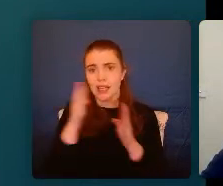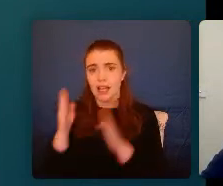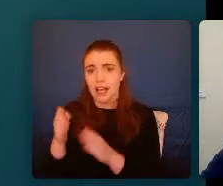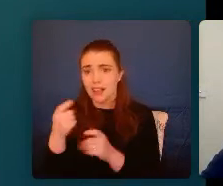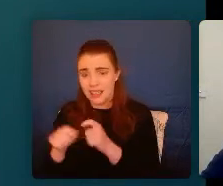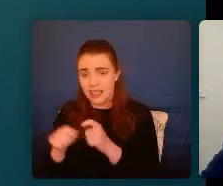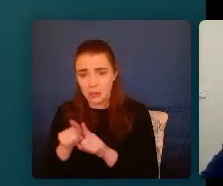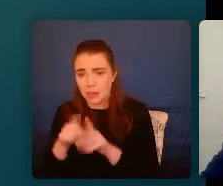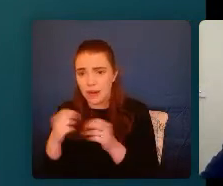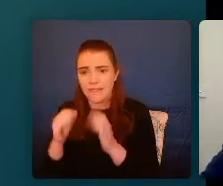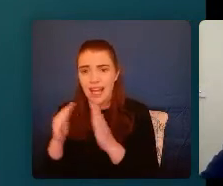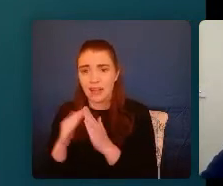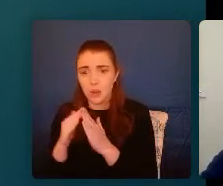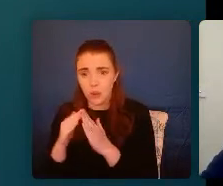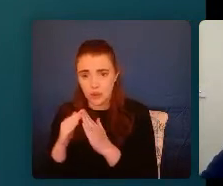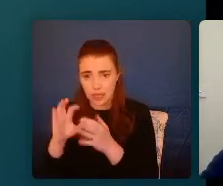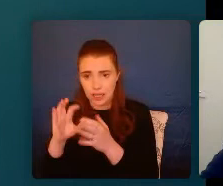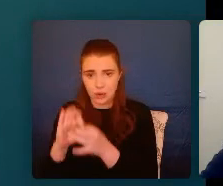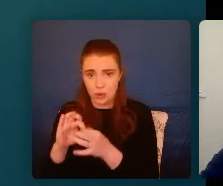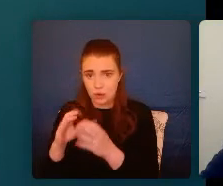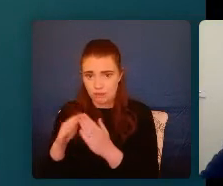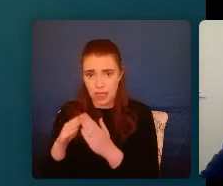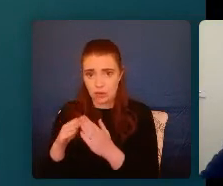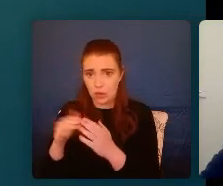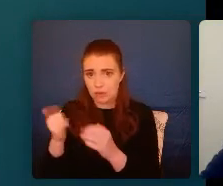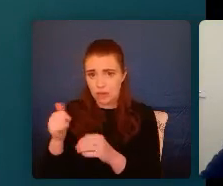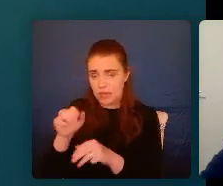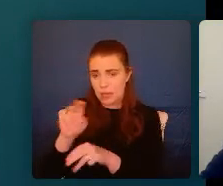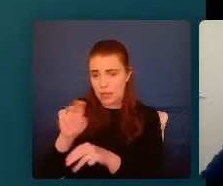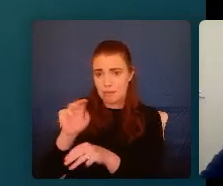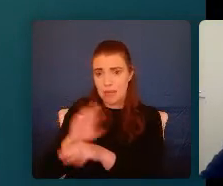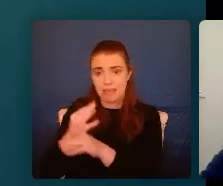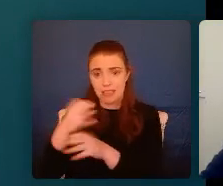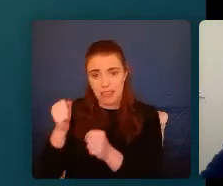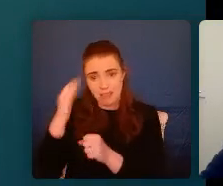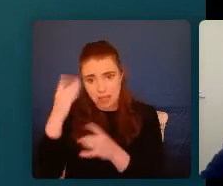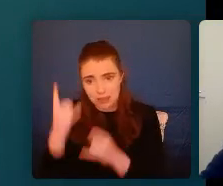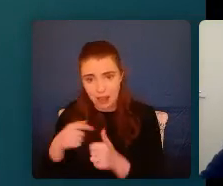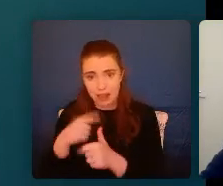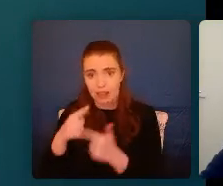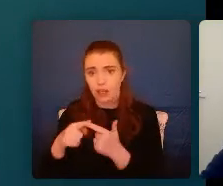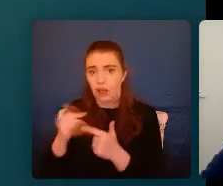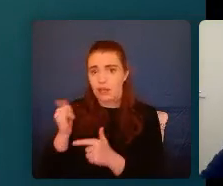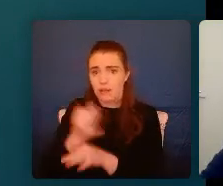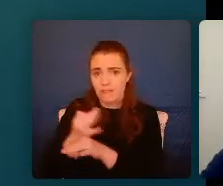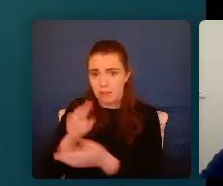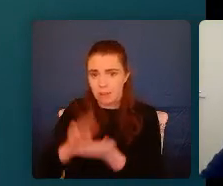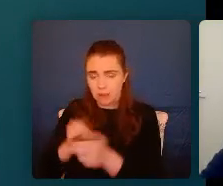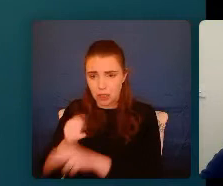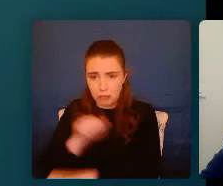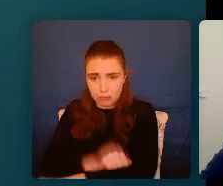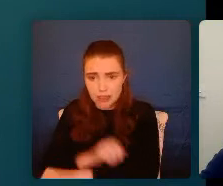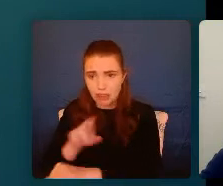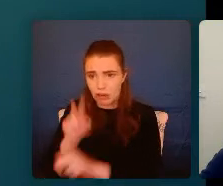parent who has their own challenges with mental health, where we have a member of the family who might be incarcerated in prison or experiences